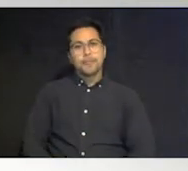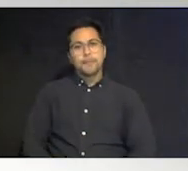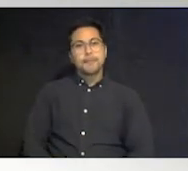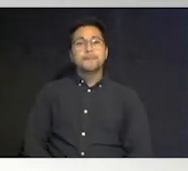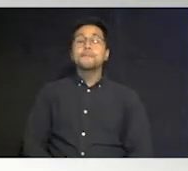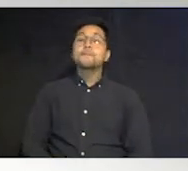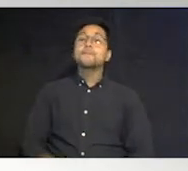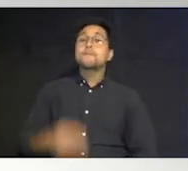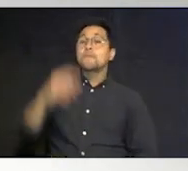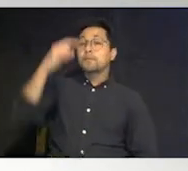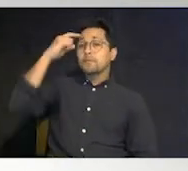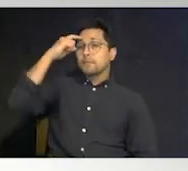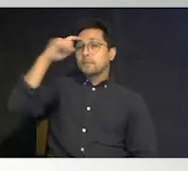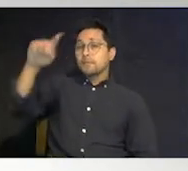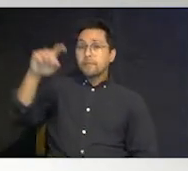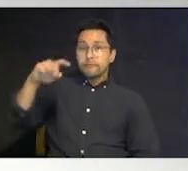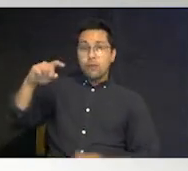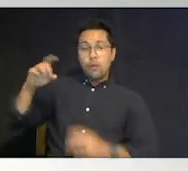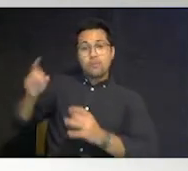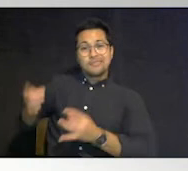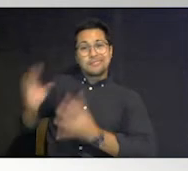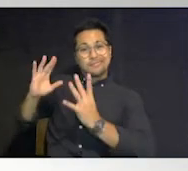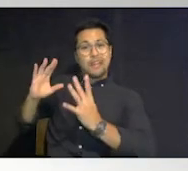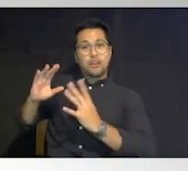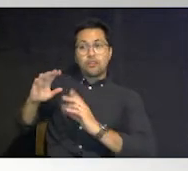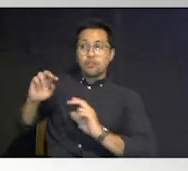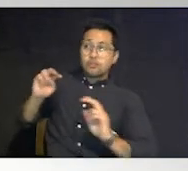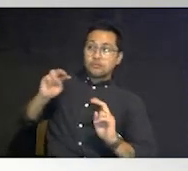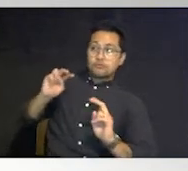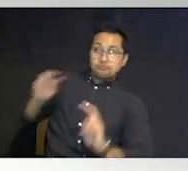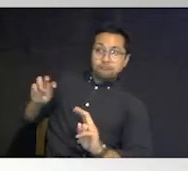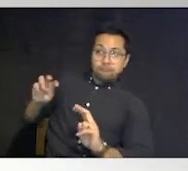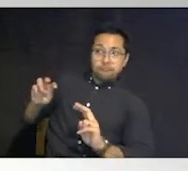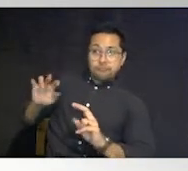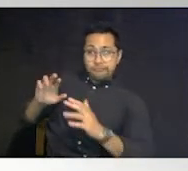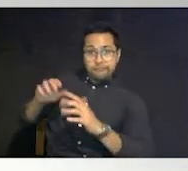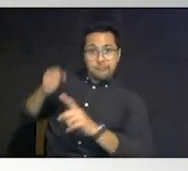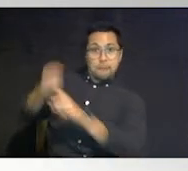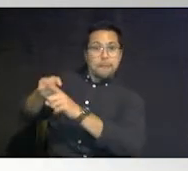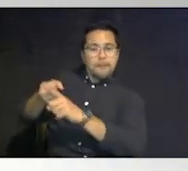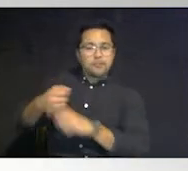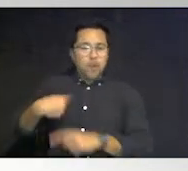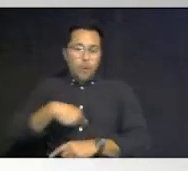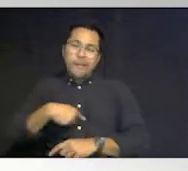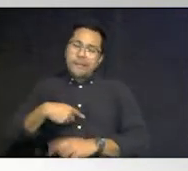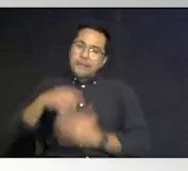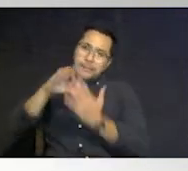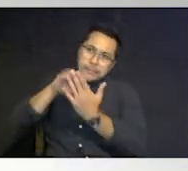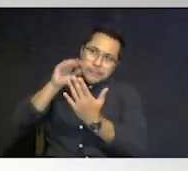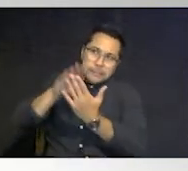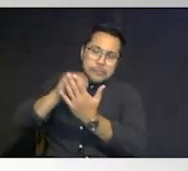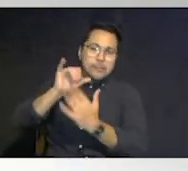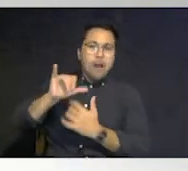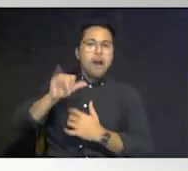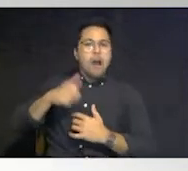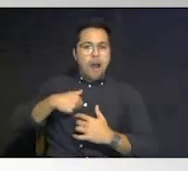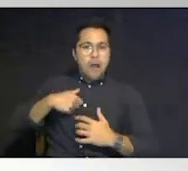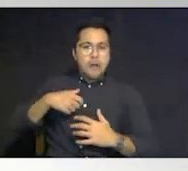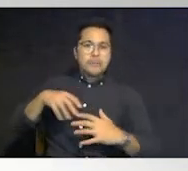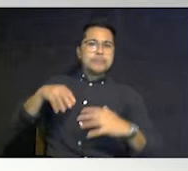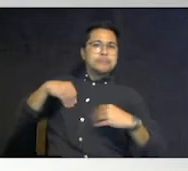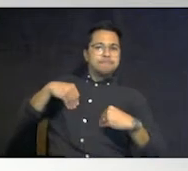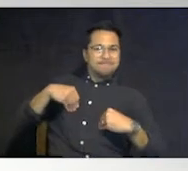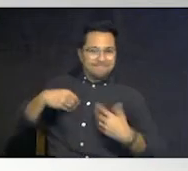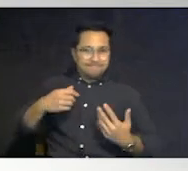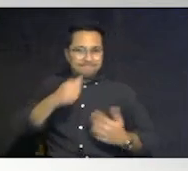in continuing to look at the impacts of disasters we certainly learned how to cope dealing with with covid for the past